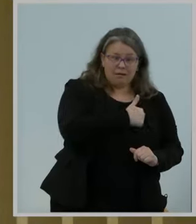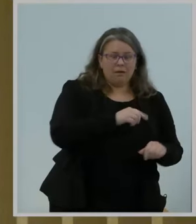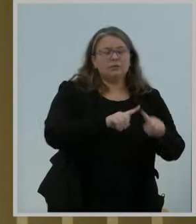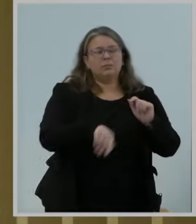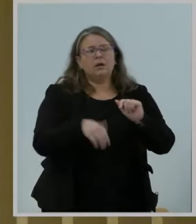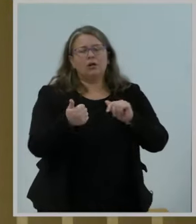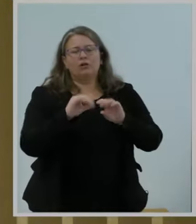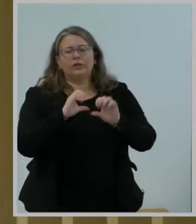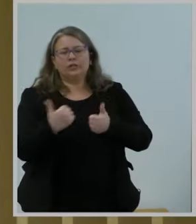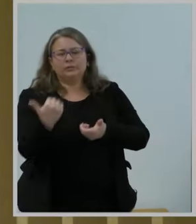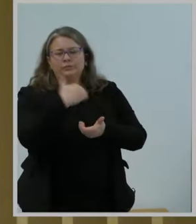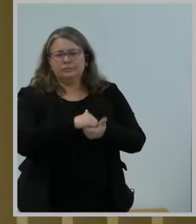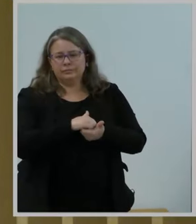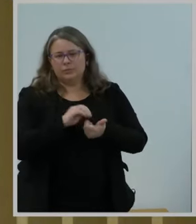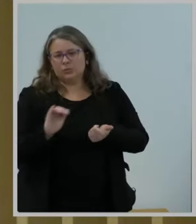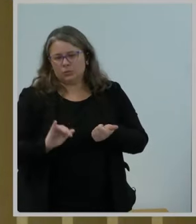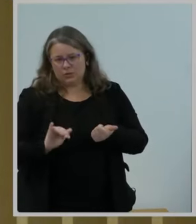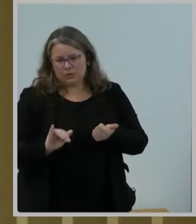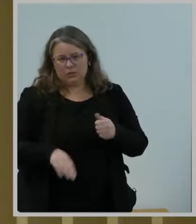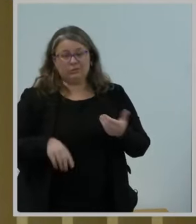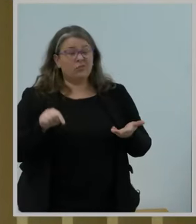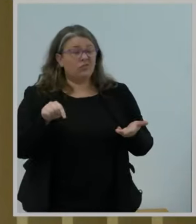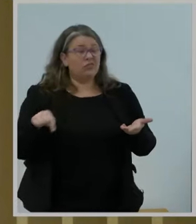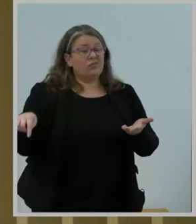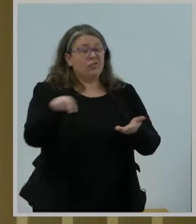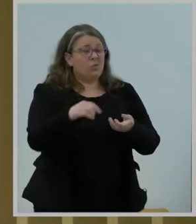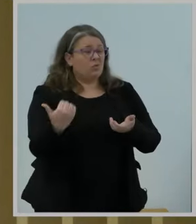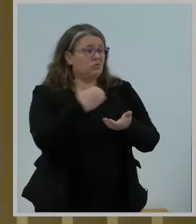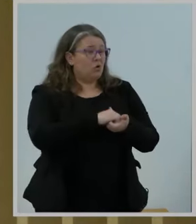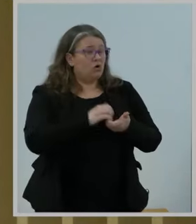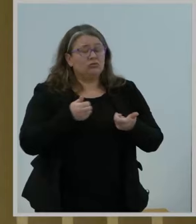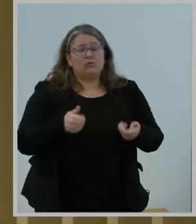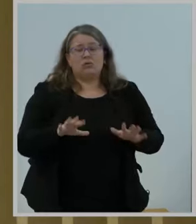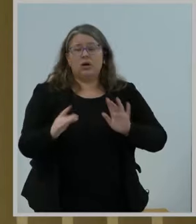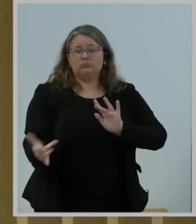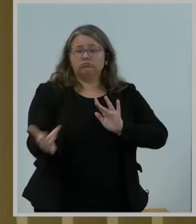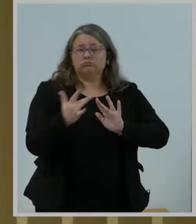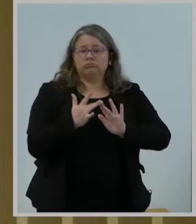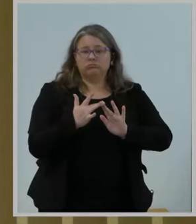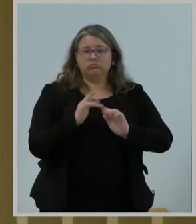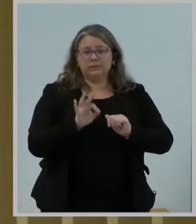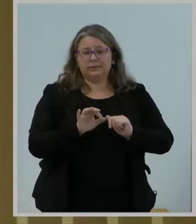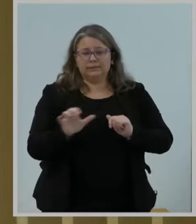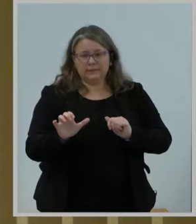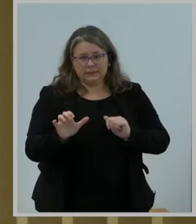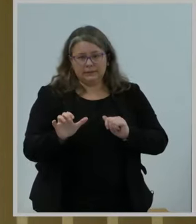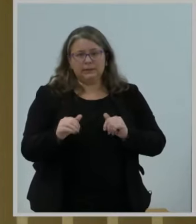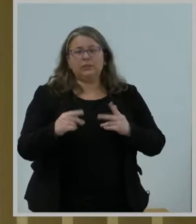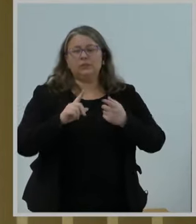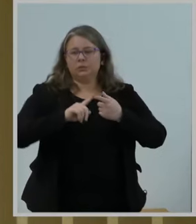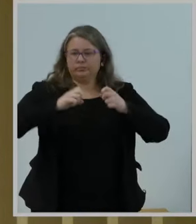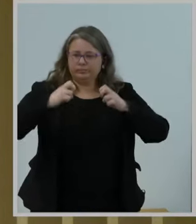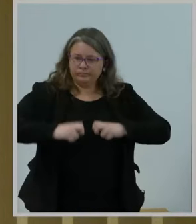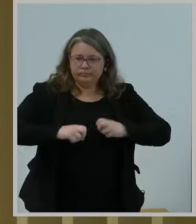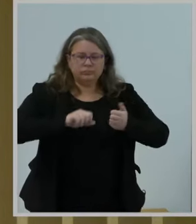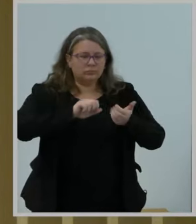through other items to examine all of our solutions and authorities to help secure our networks.